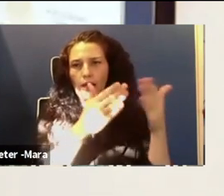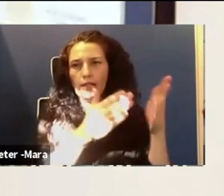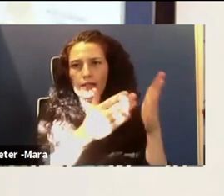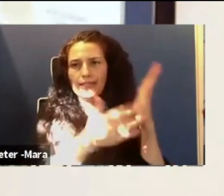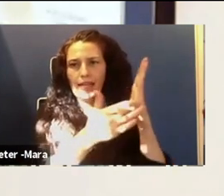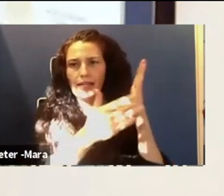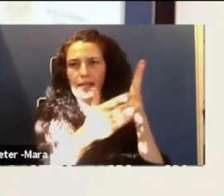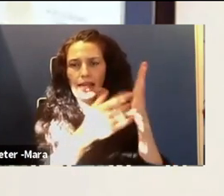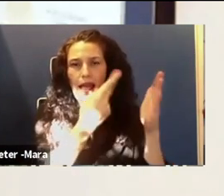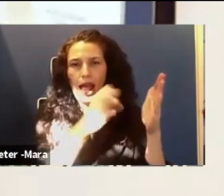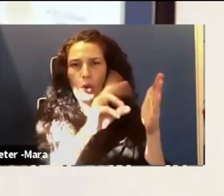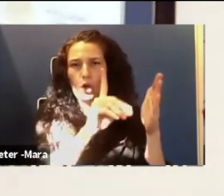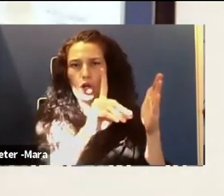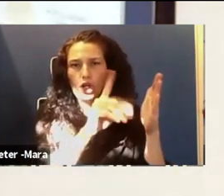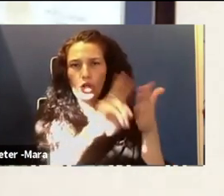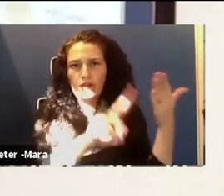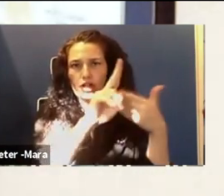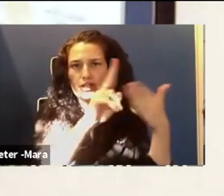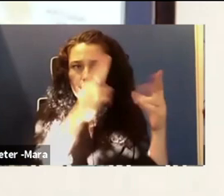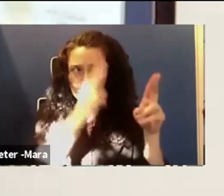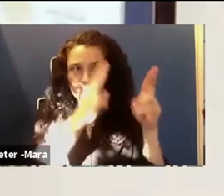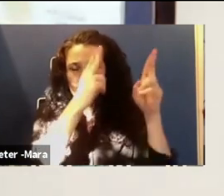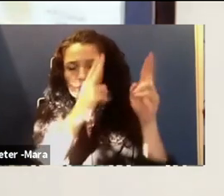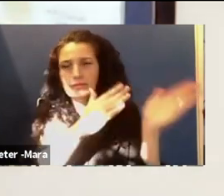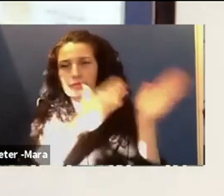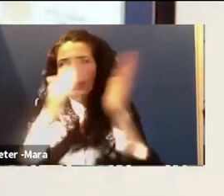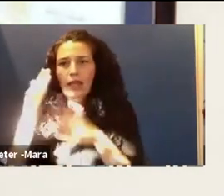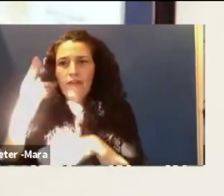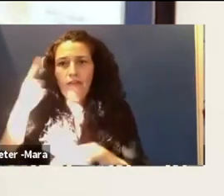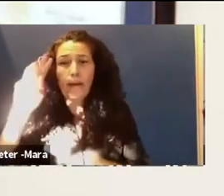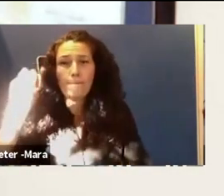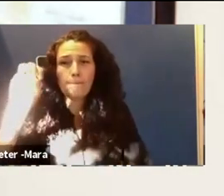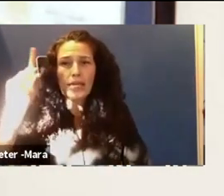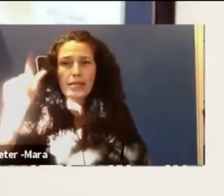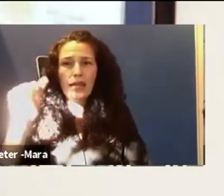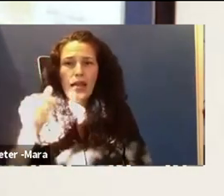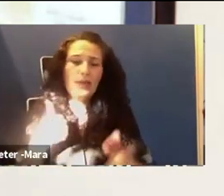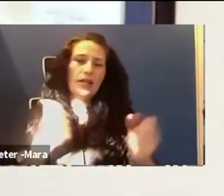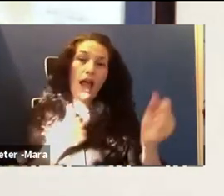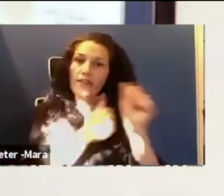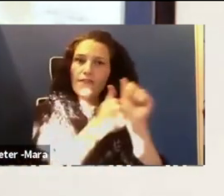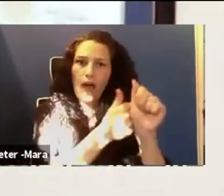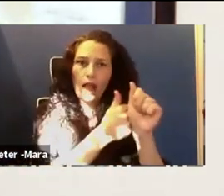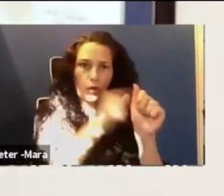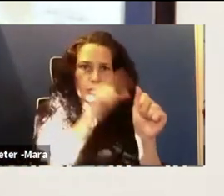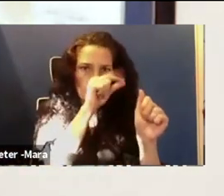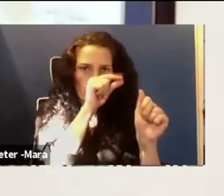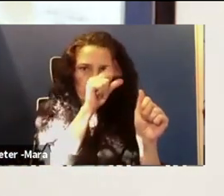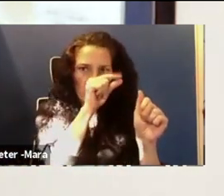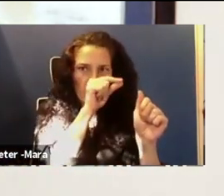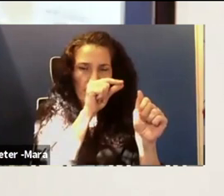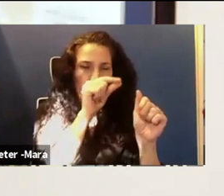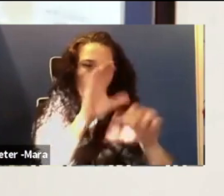up to. She's doing great things. As far as media, there's people I follow on Twitter that I do know that are in computer